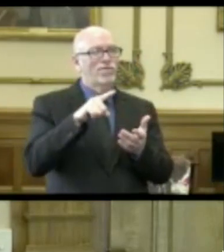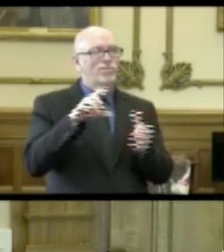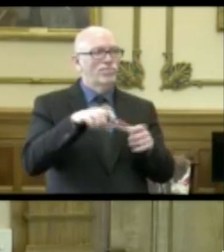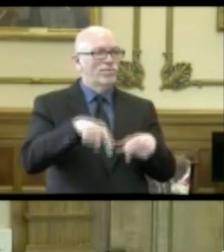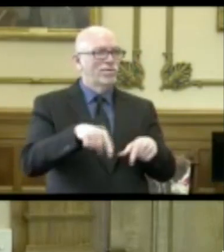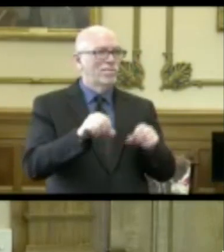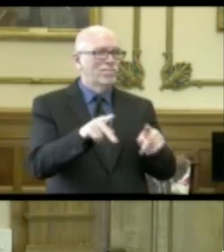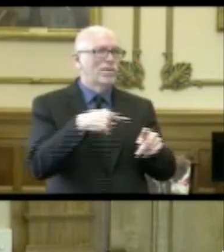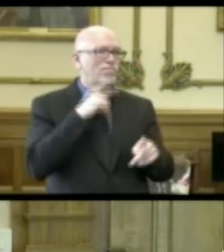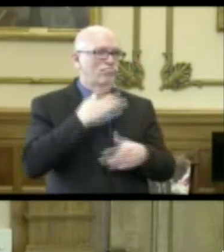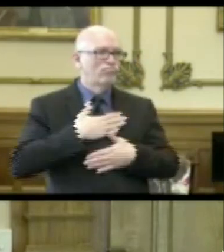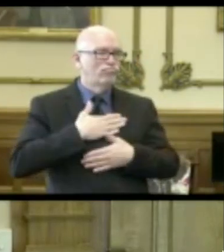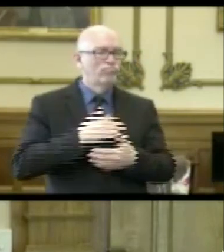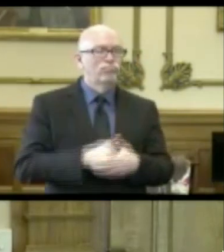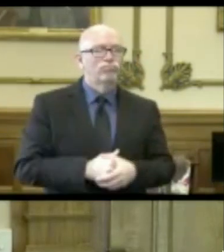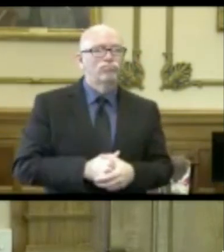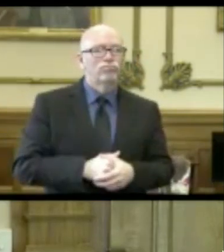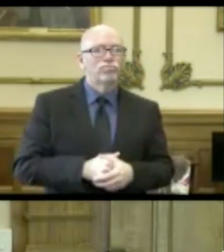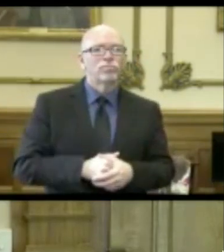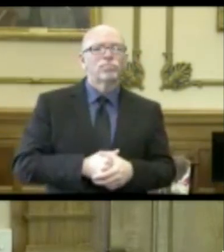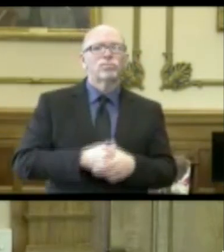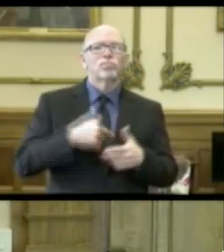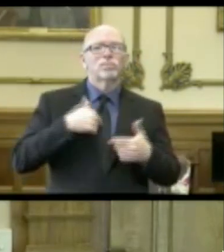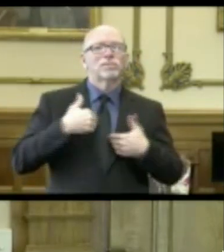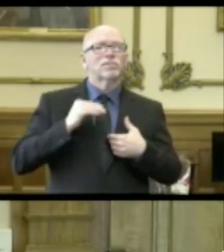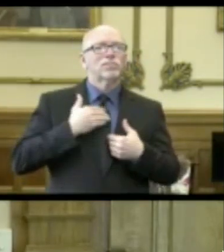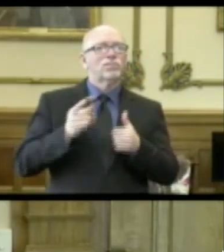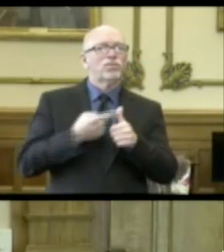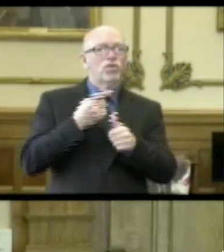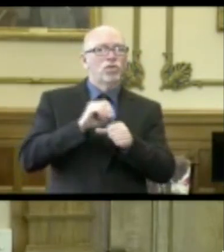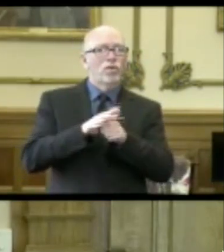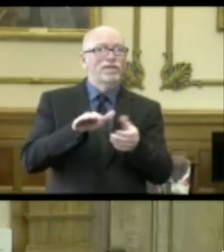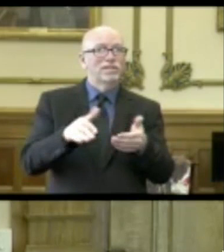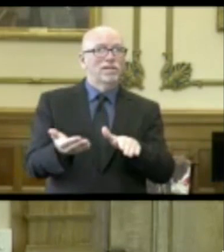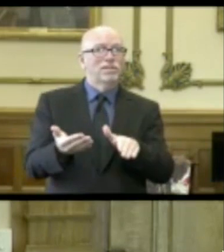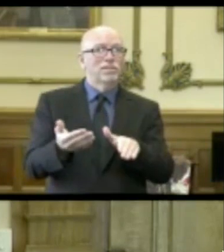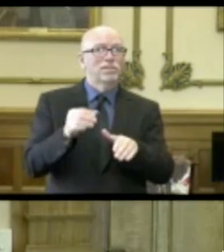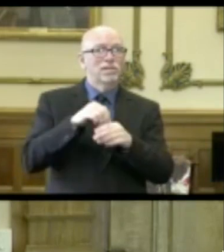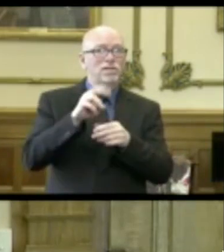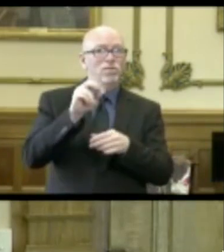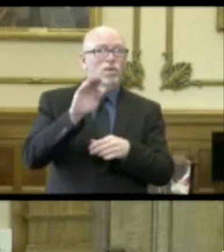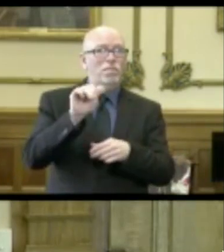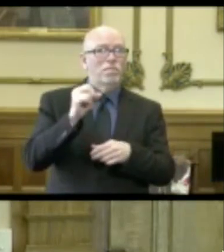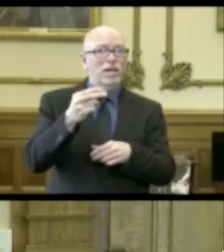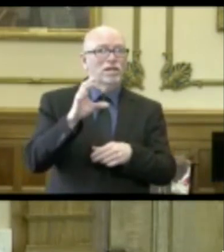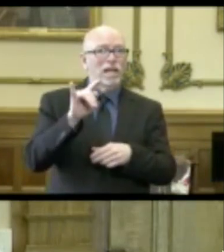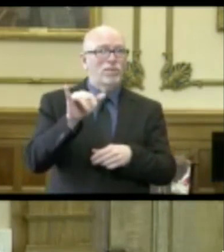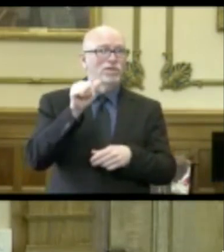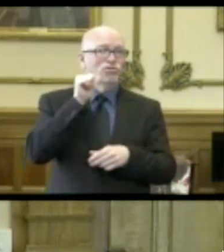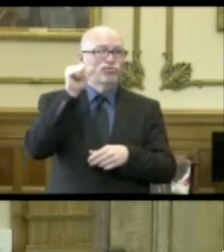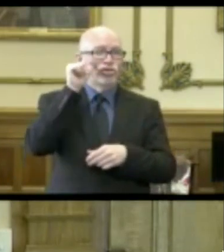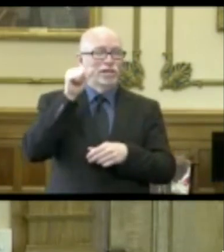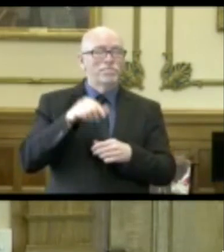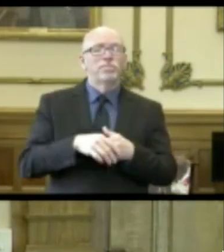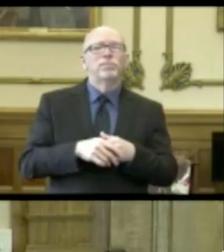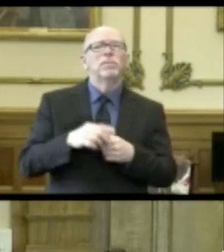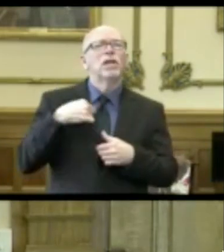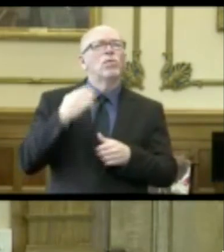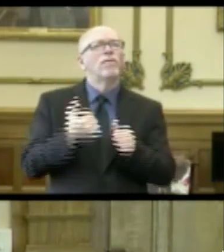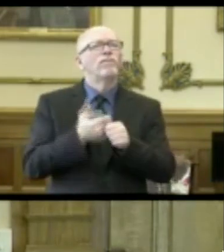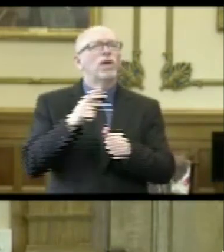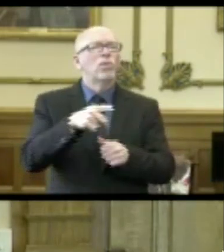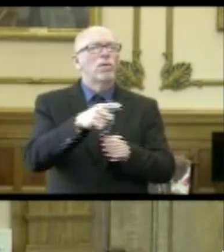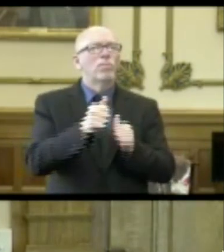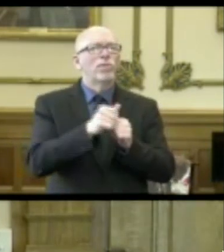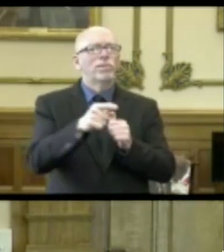always appreciate it. We had our first COVID-19 death in Wabash County reported yesterday and I wanted to follow up on